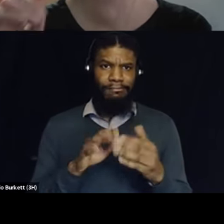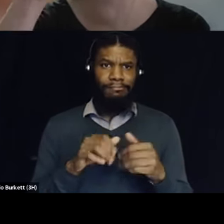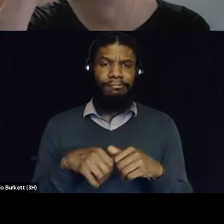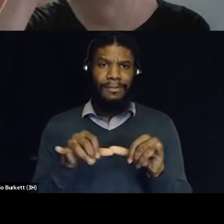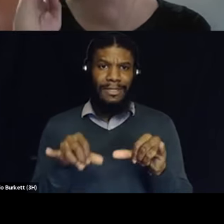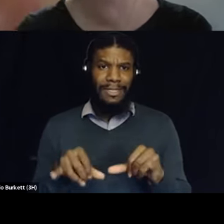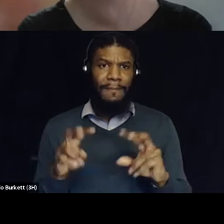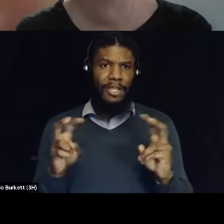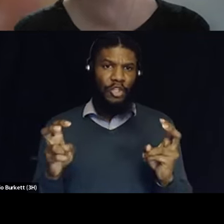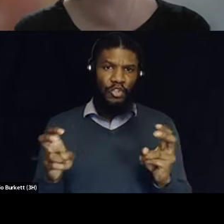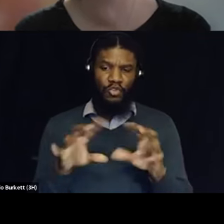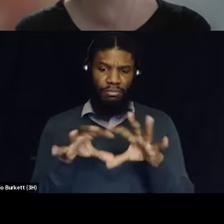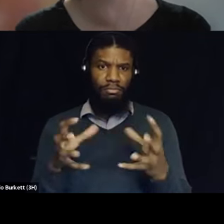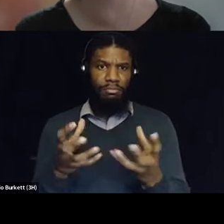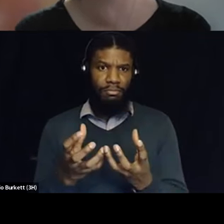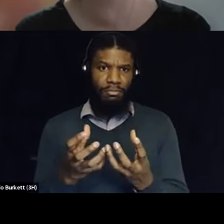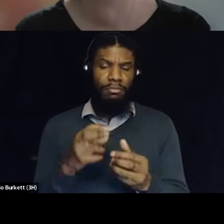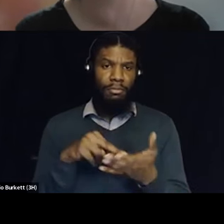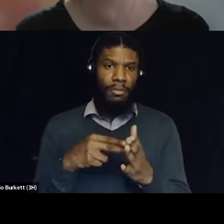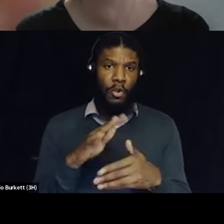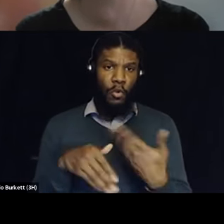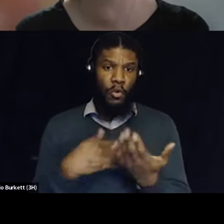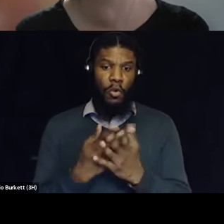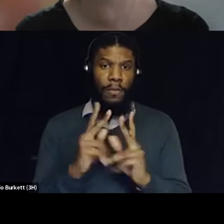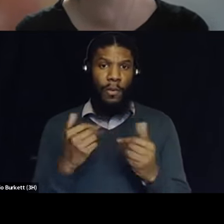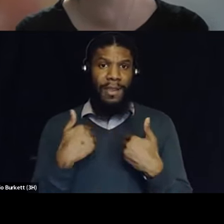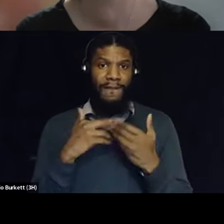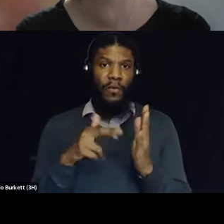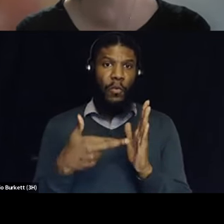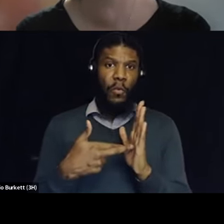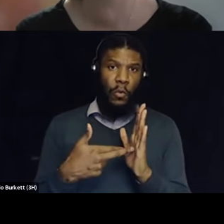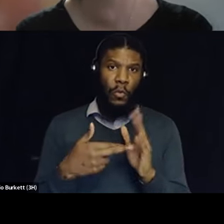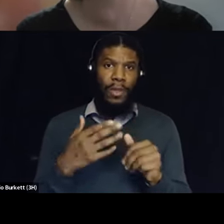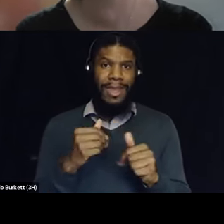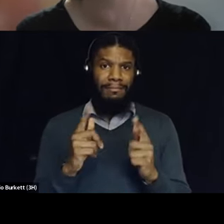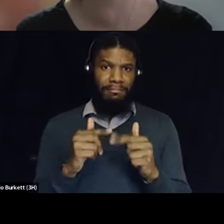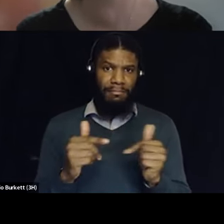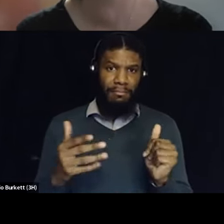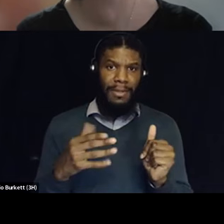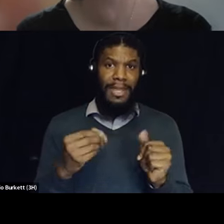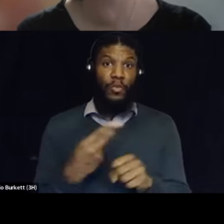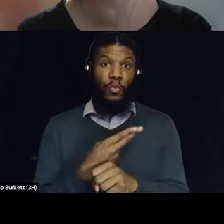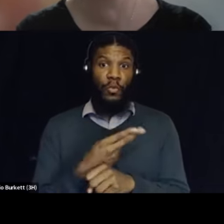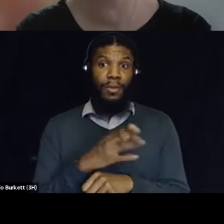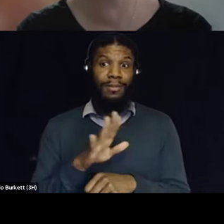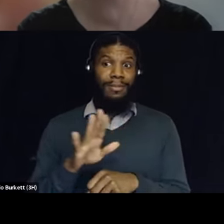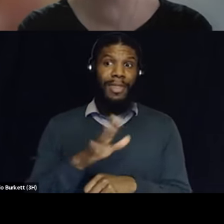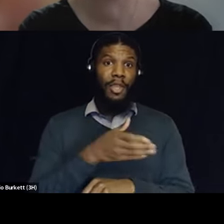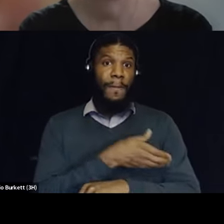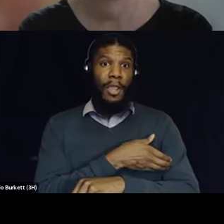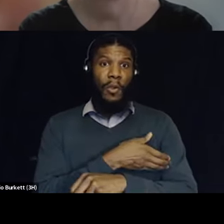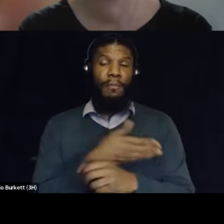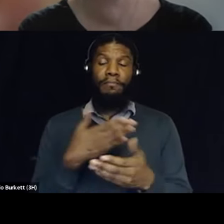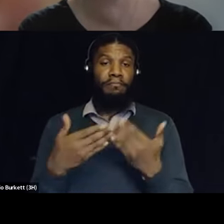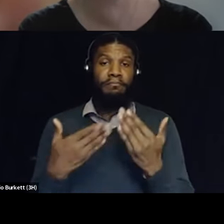way where everybody has a role to play and and all of that and they're using their power um whatever